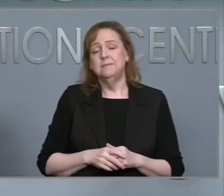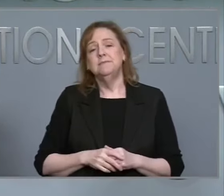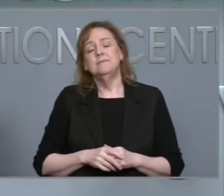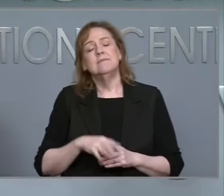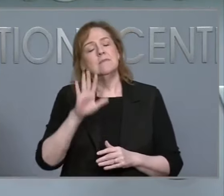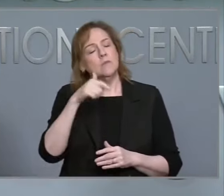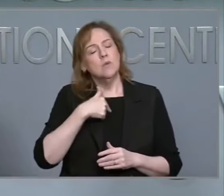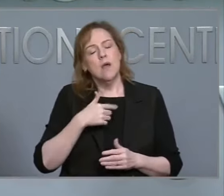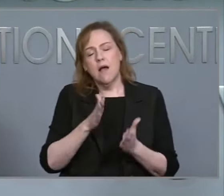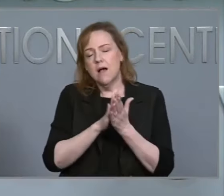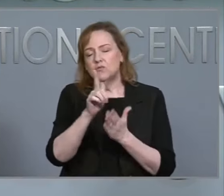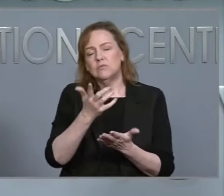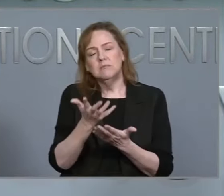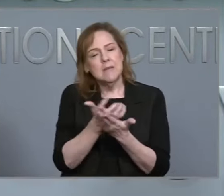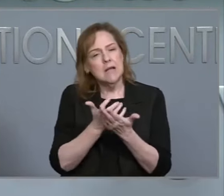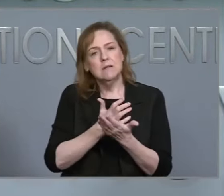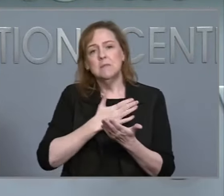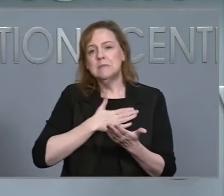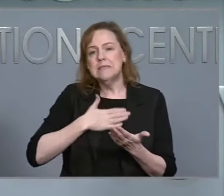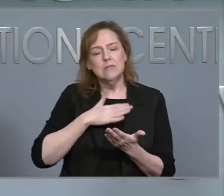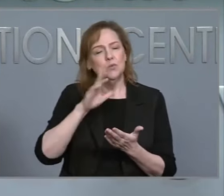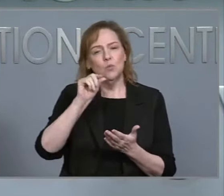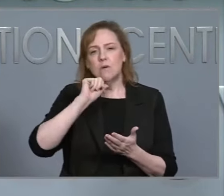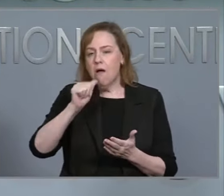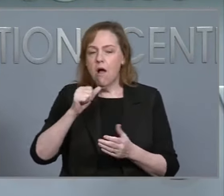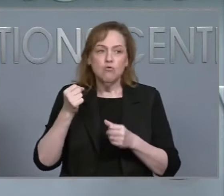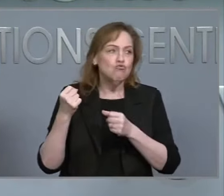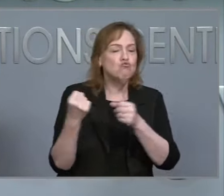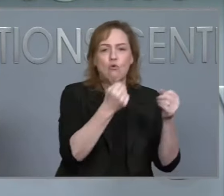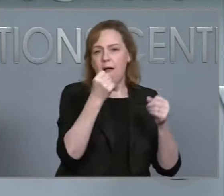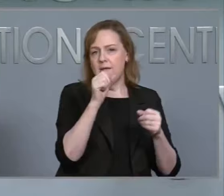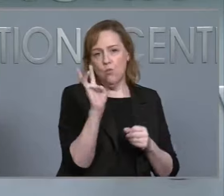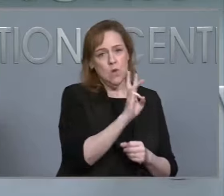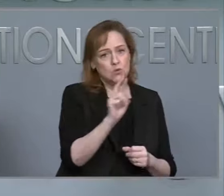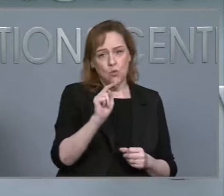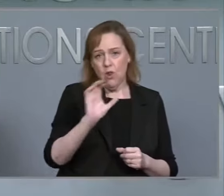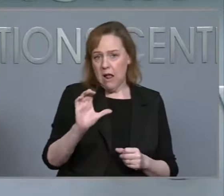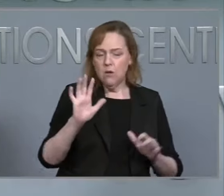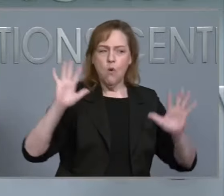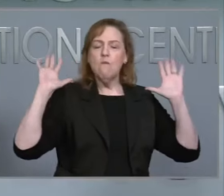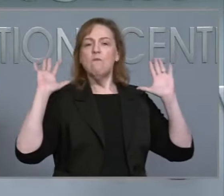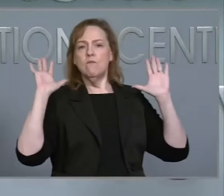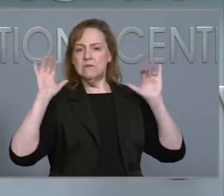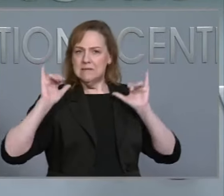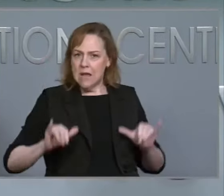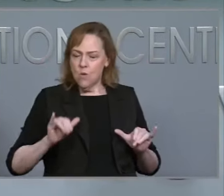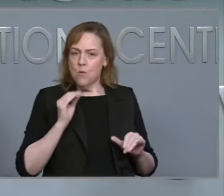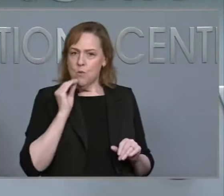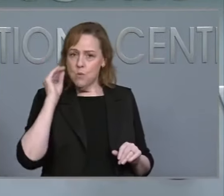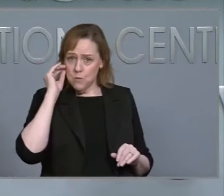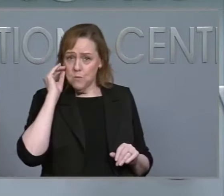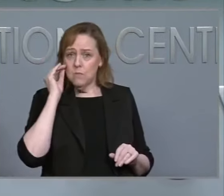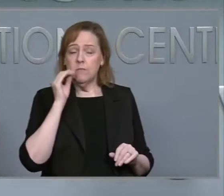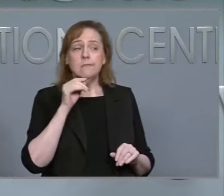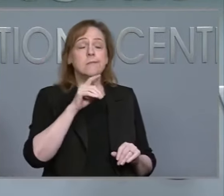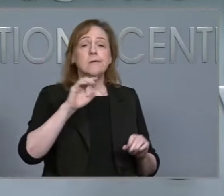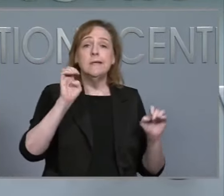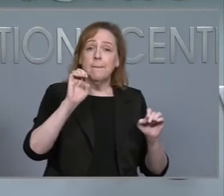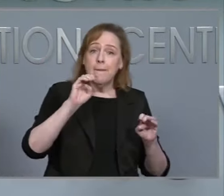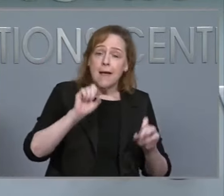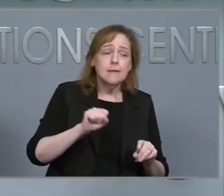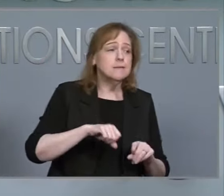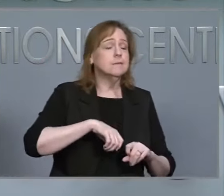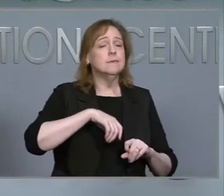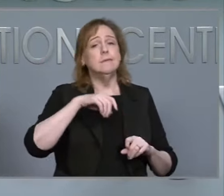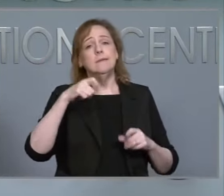off Western North Carolina roads so that emergency responders, utility crews, and